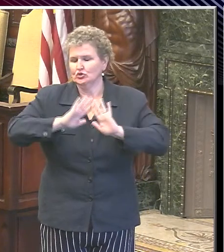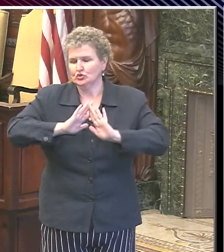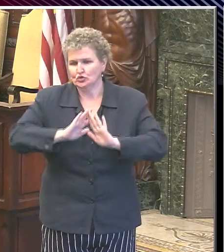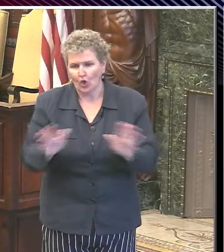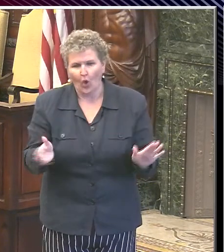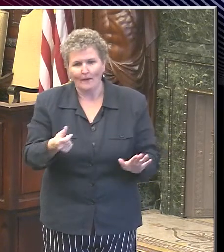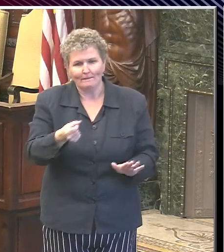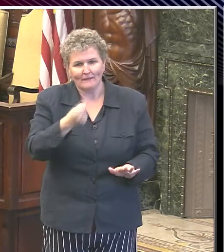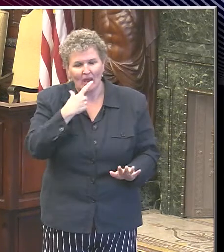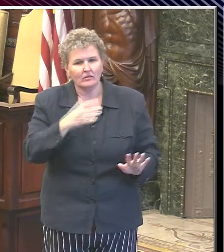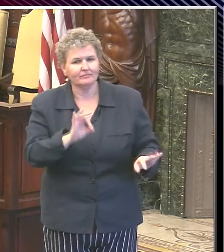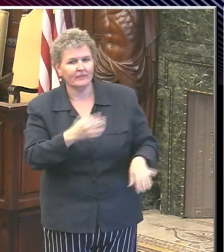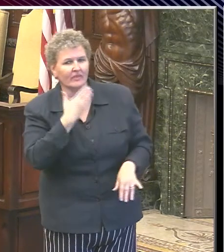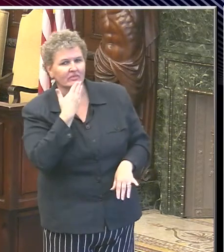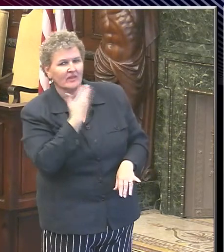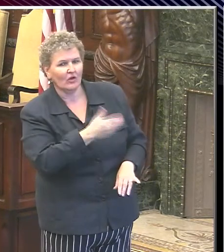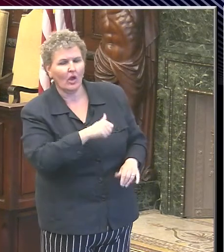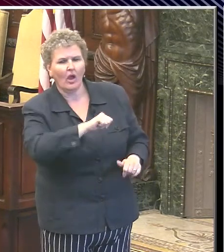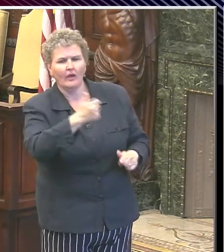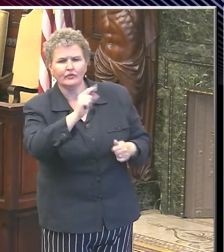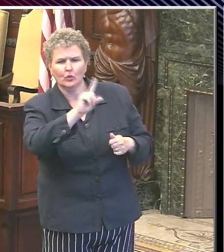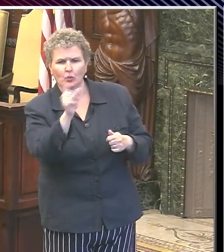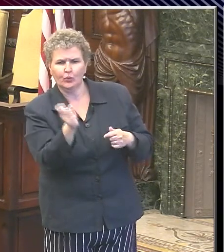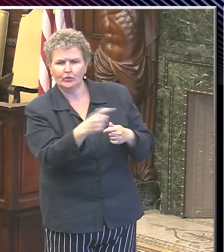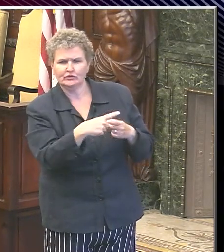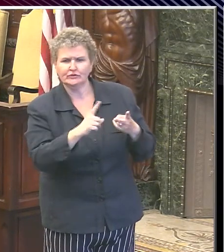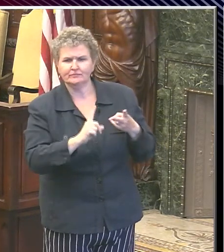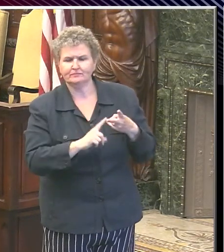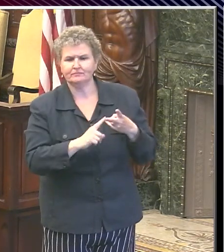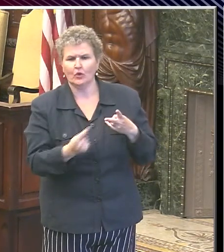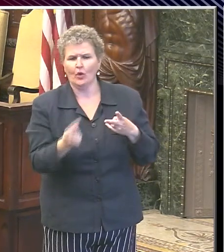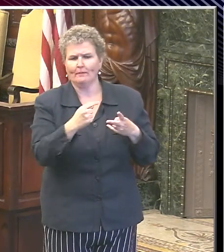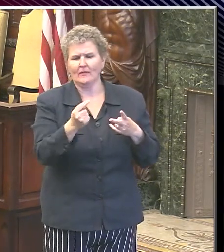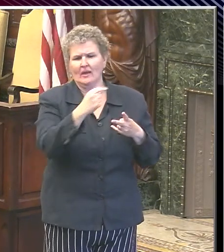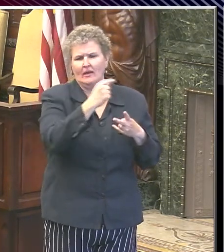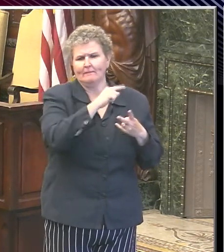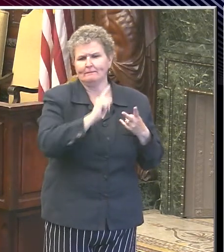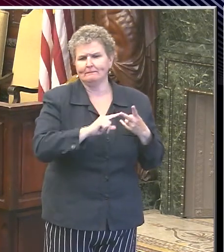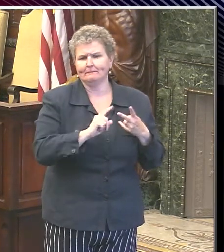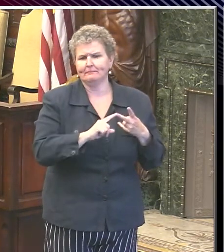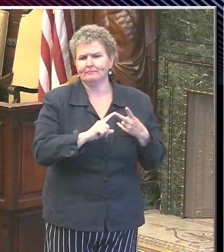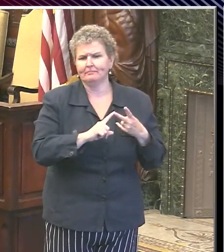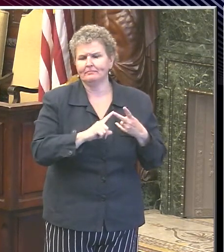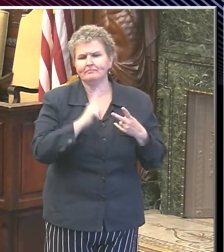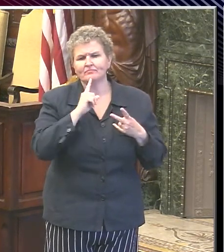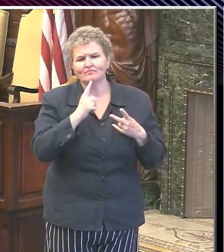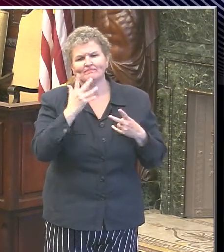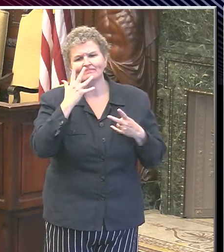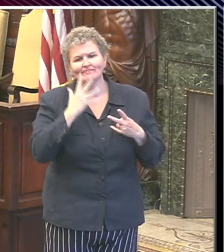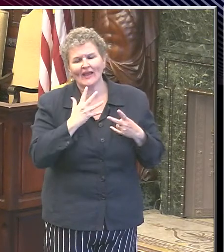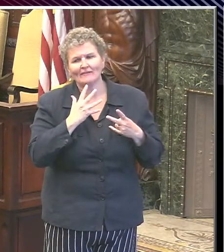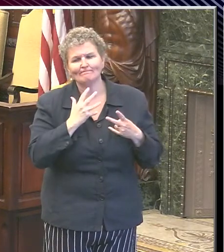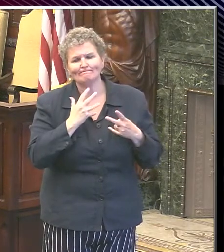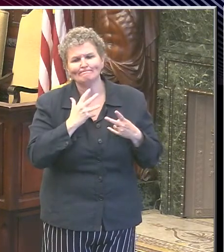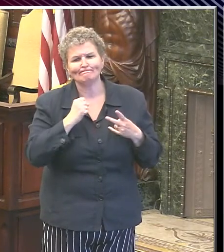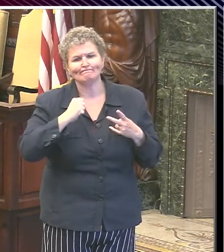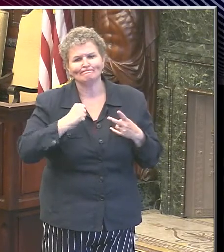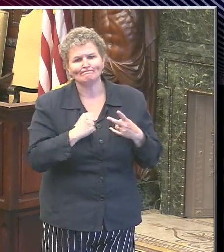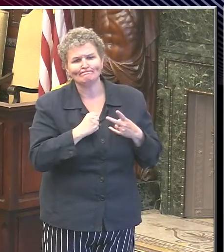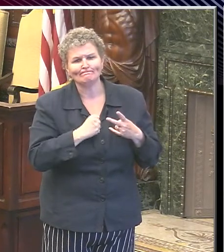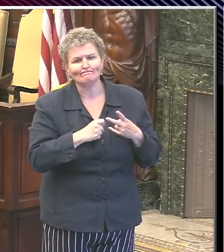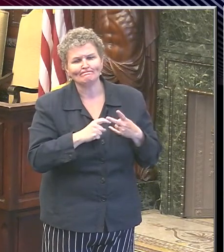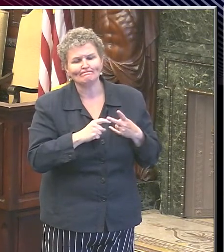And then also going back, you know, again, unfortunately, to some of our revisited